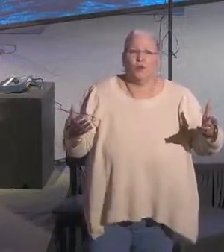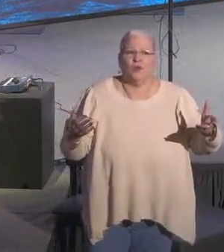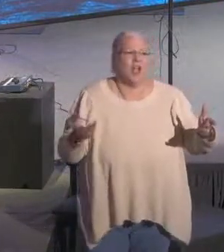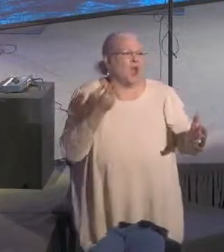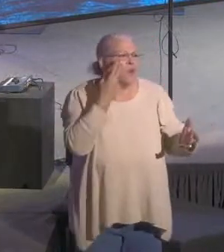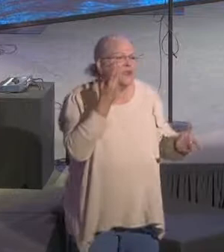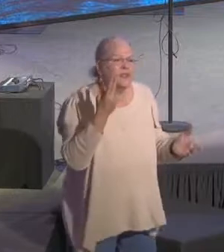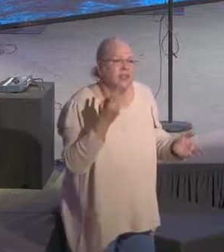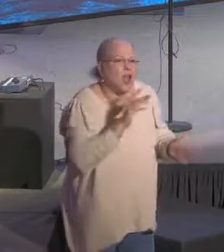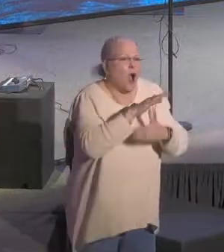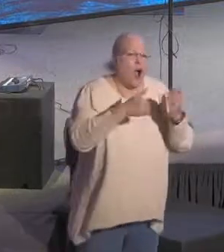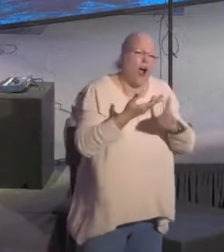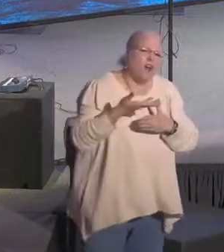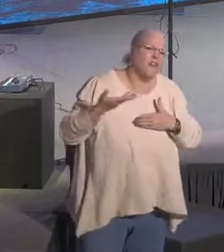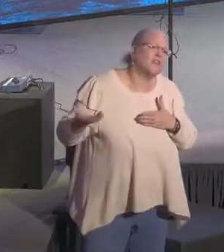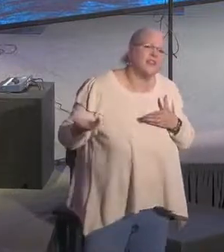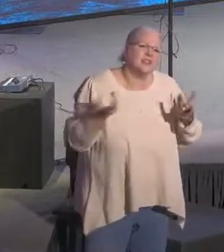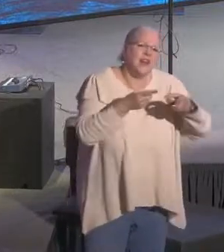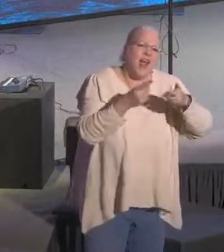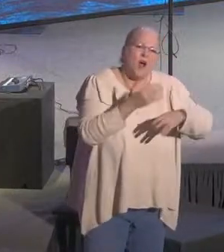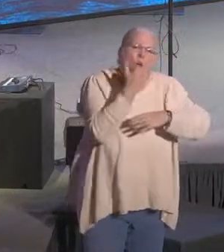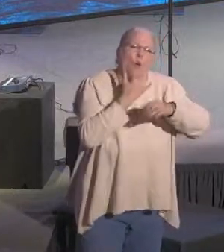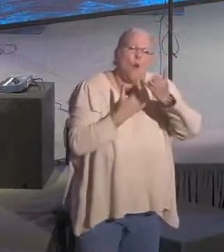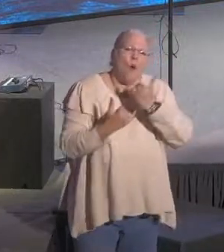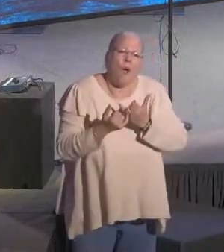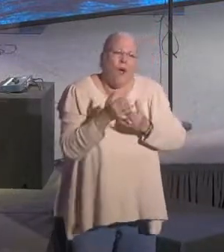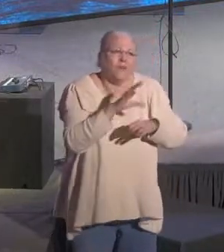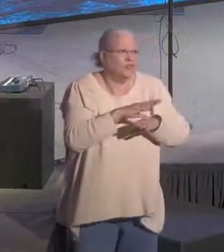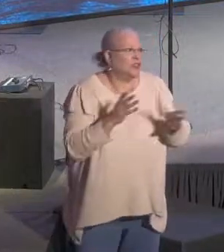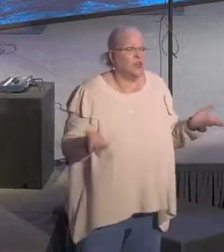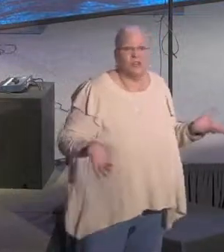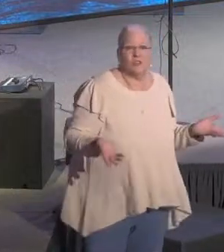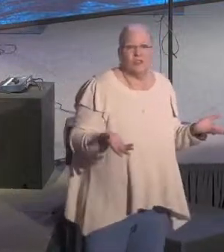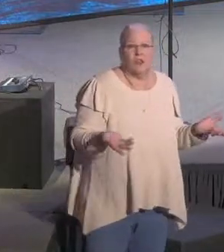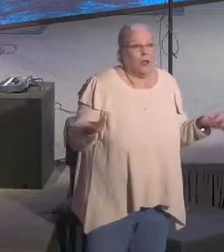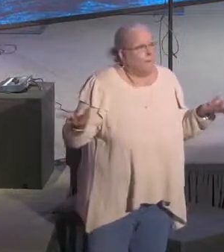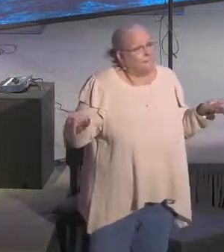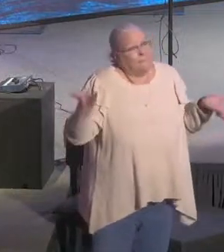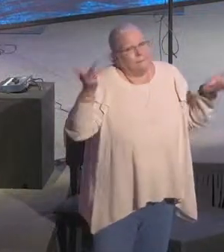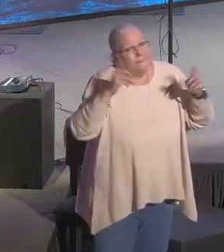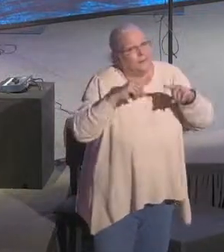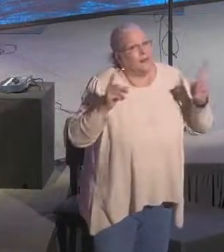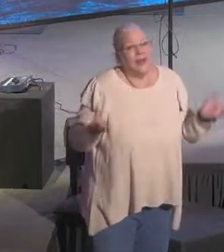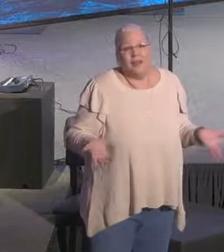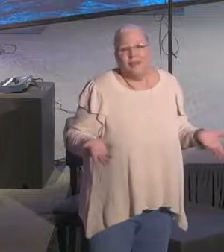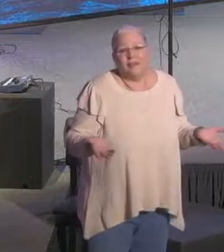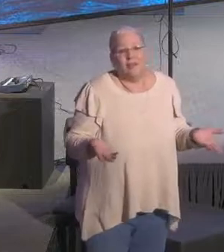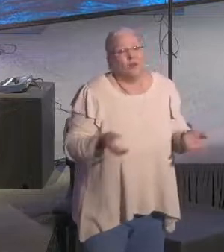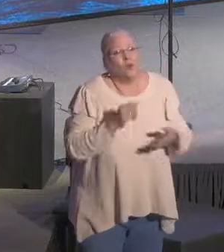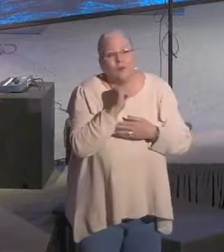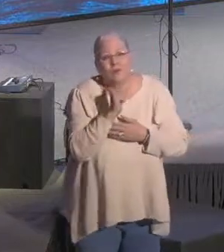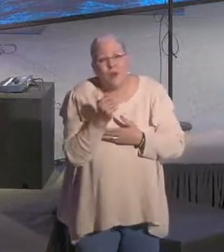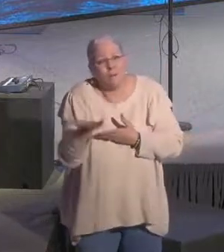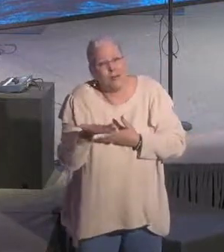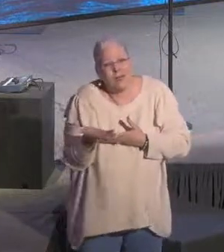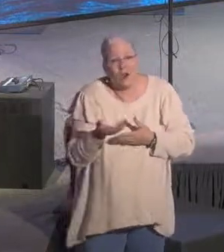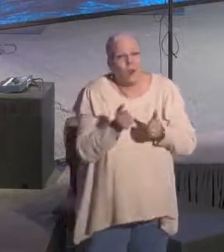spotlight, all the things that have gone wrong in the church. I want to tell you something. We wouldn't be where we are without the church of Jesus Christ.